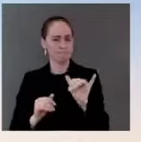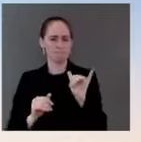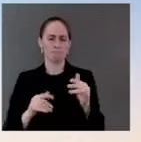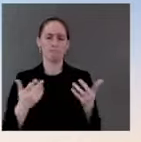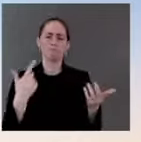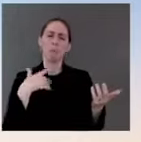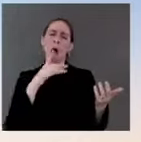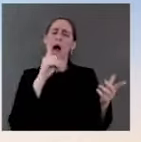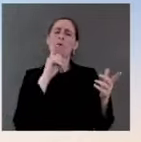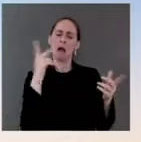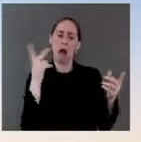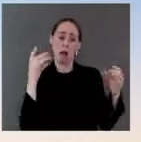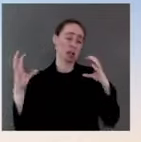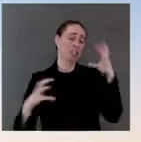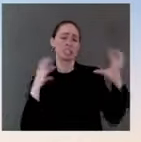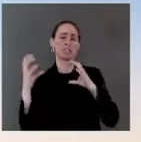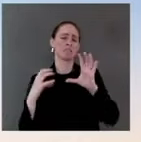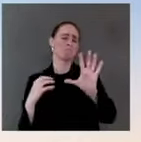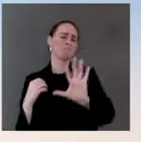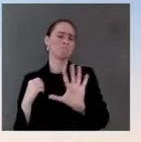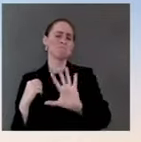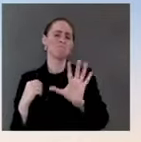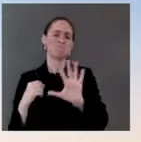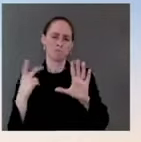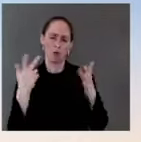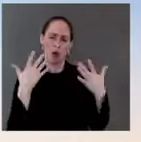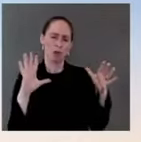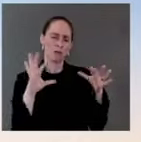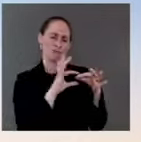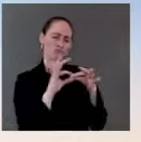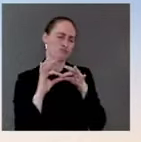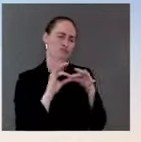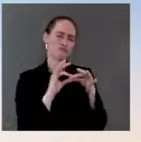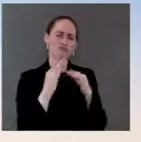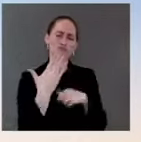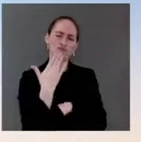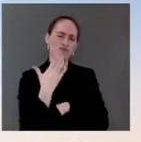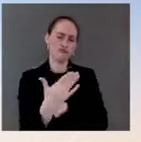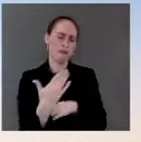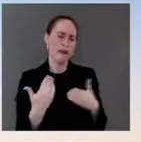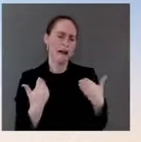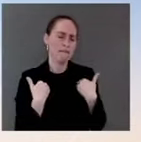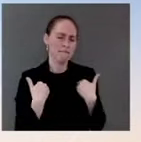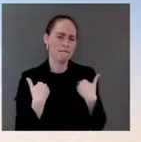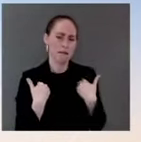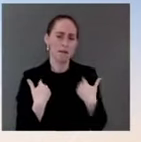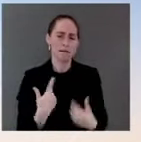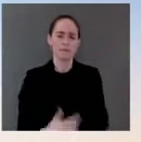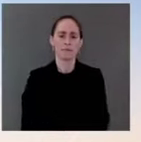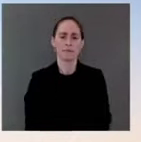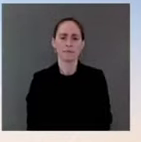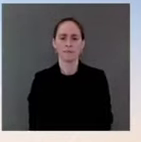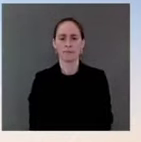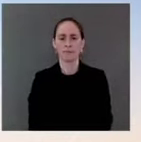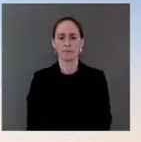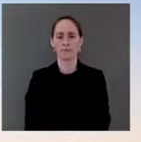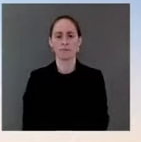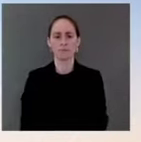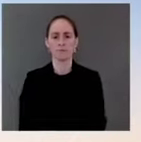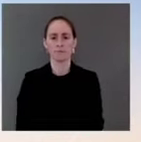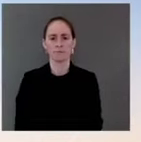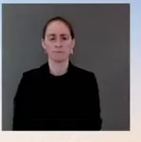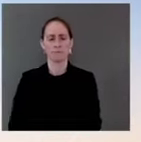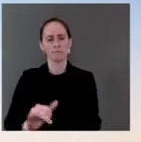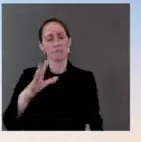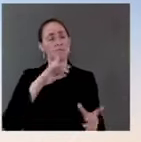this bill and move it forward so that we can lower costs for the American people on all of those topics, including insulin and areas that